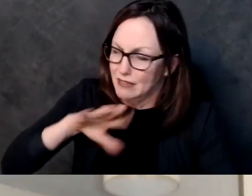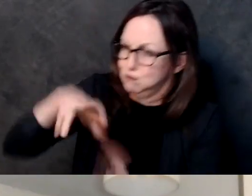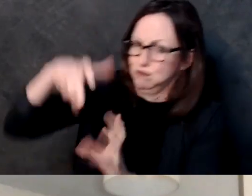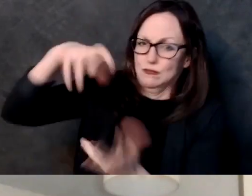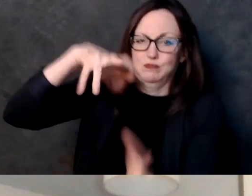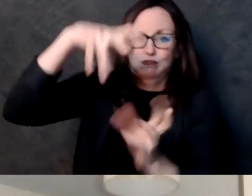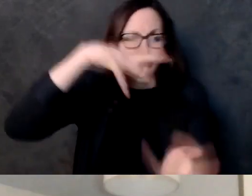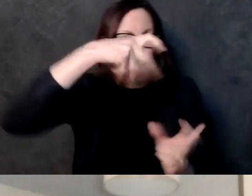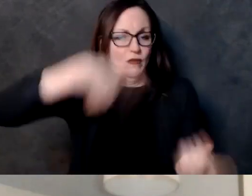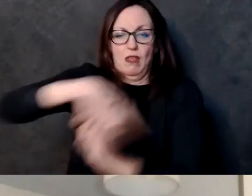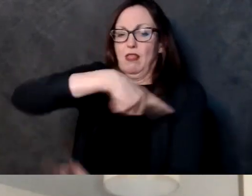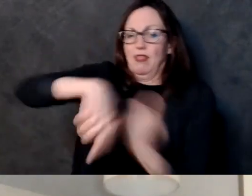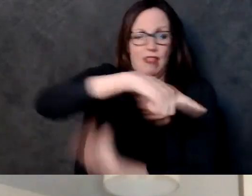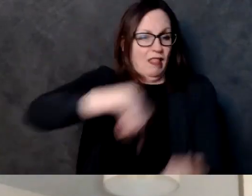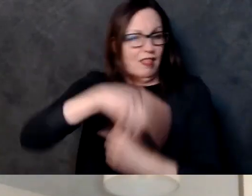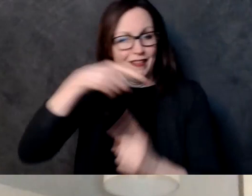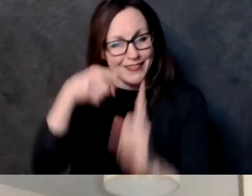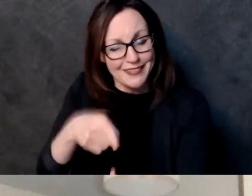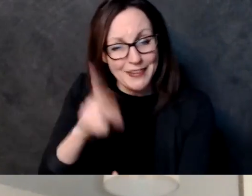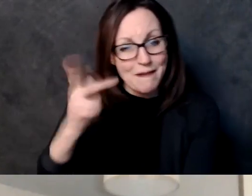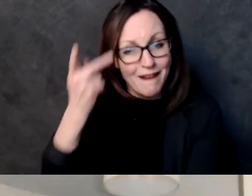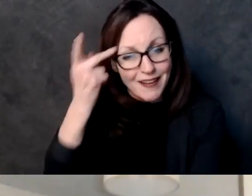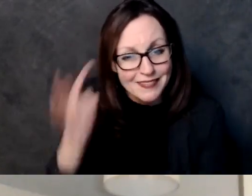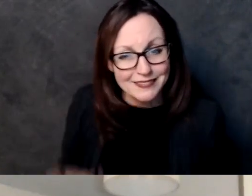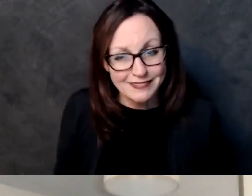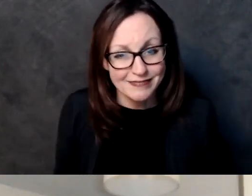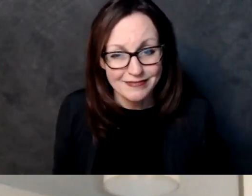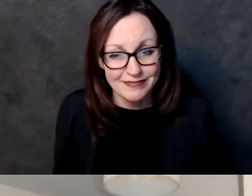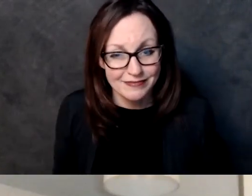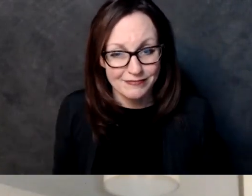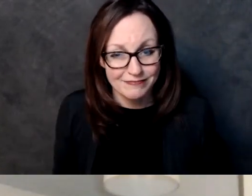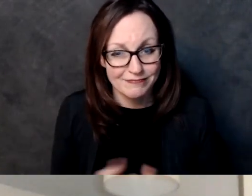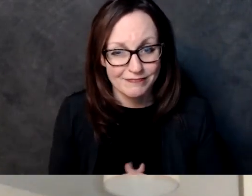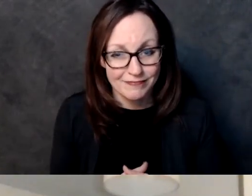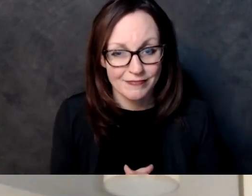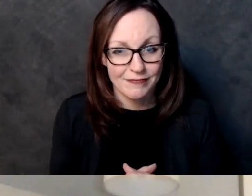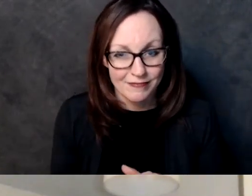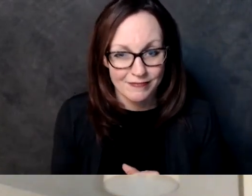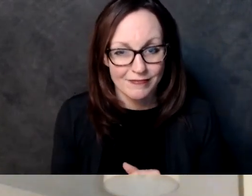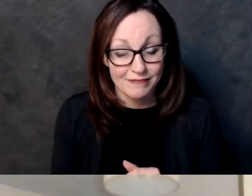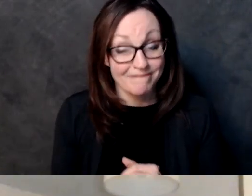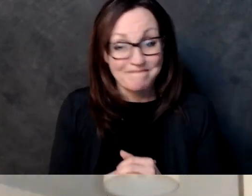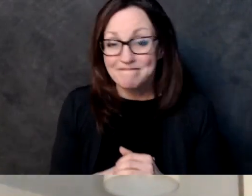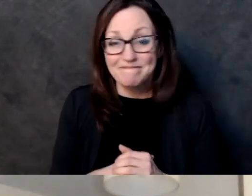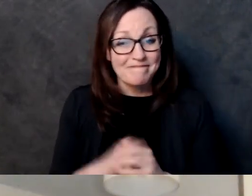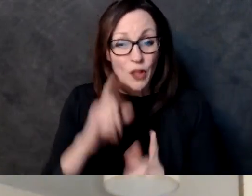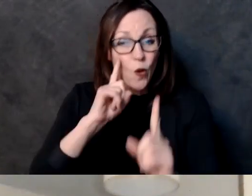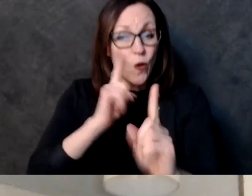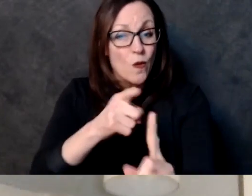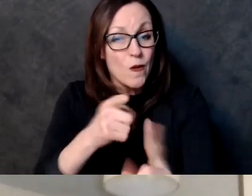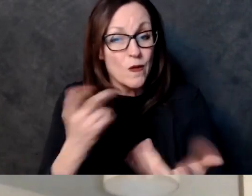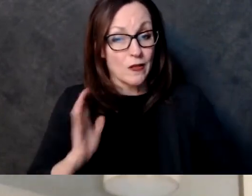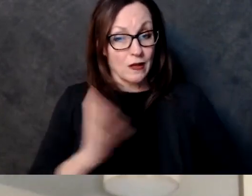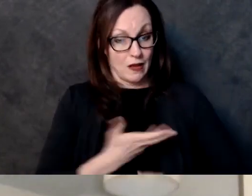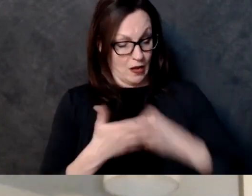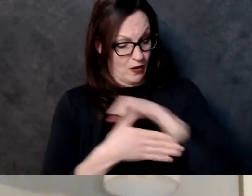was lied about and those are two very different things the question is why was it lied about this wasn't just the recent administration this has been going on for years well